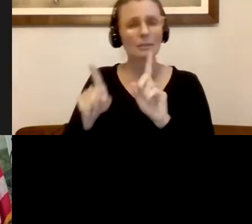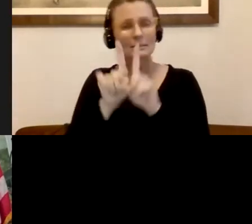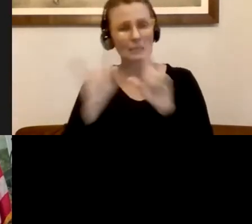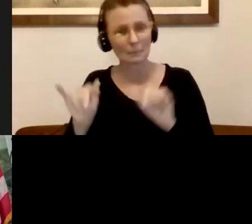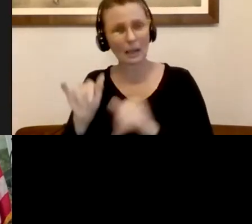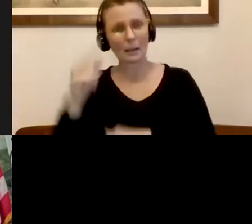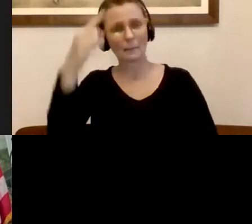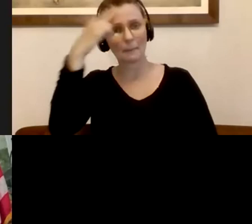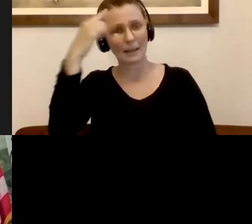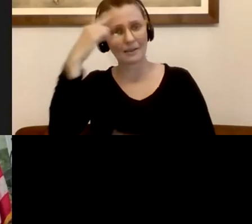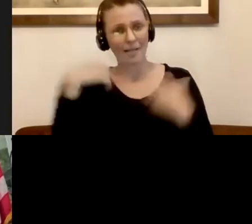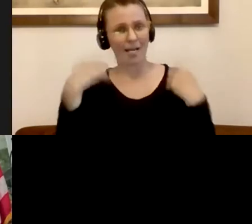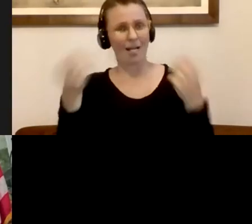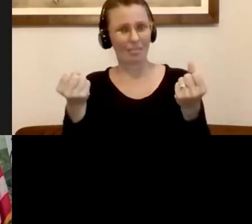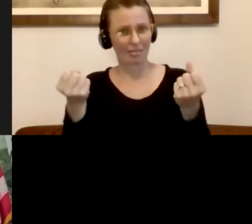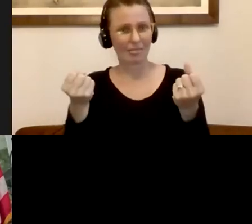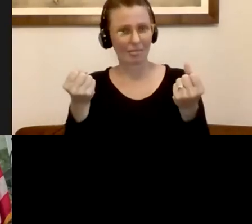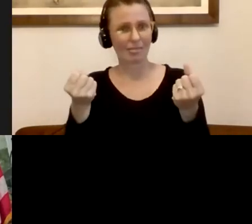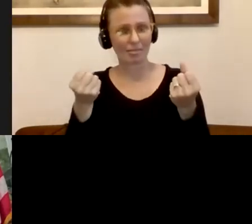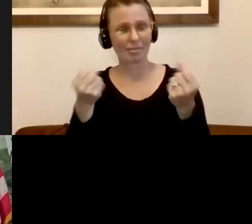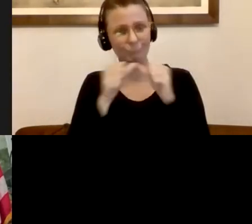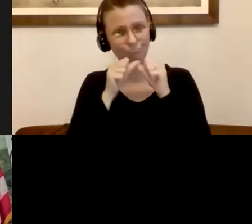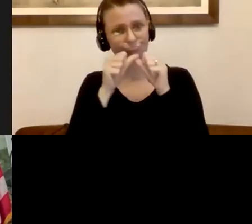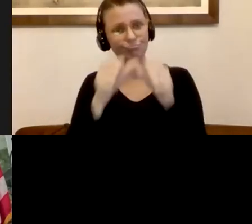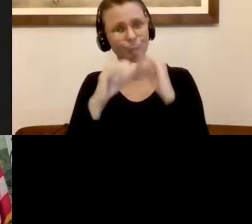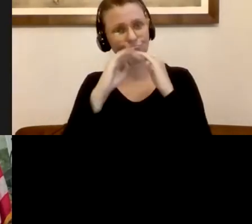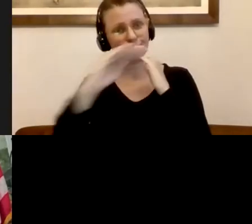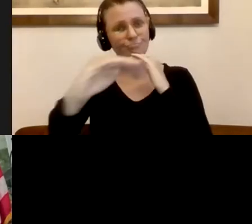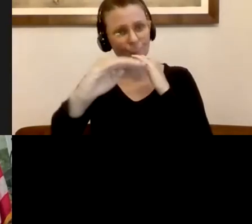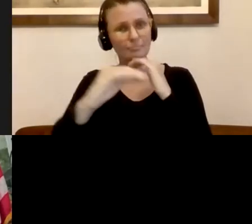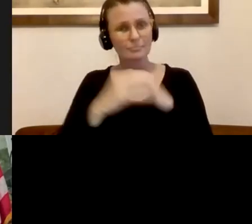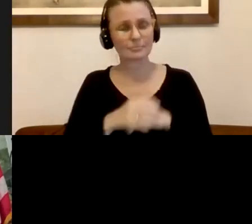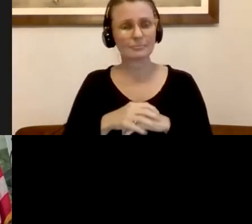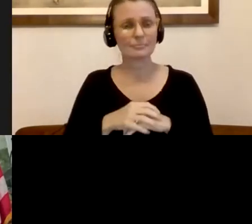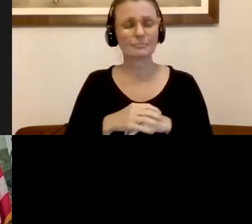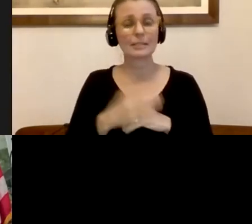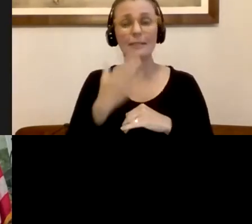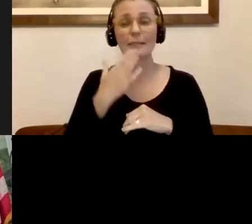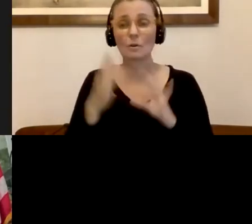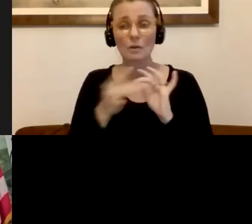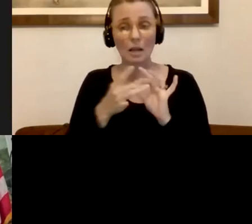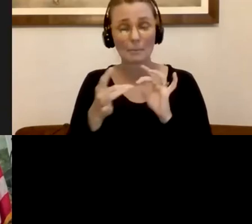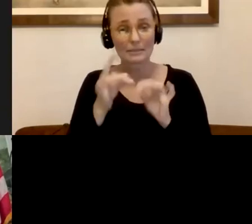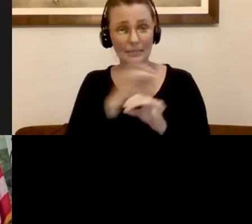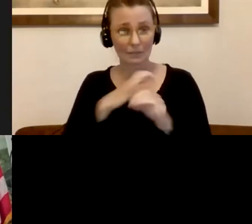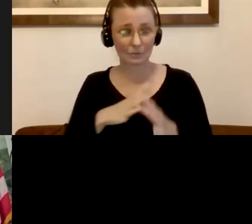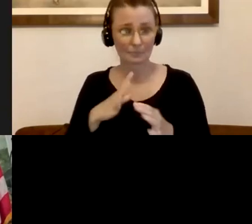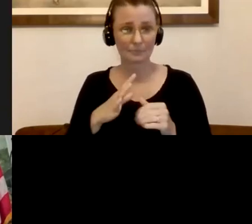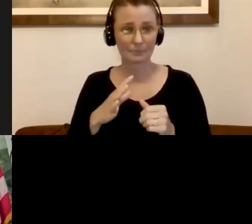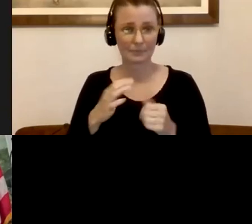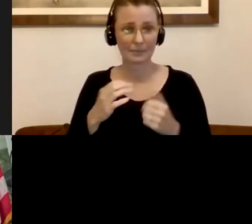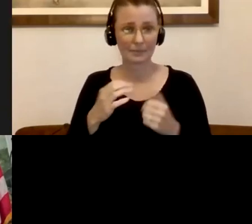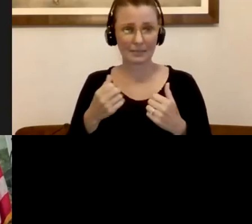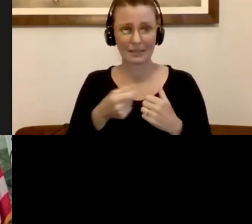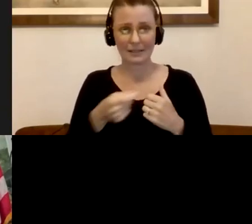health is stable as we move forward. Um, so thank you for those comments, counselor. There's a few, um, on the Q and A